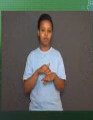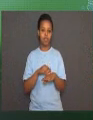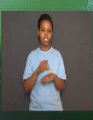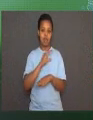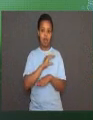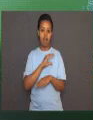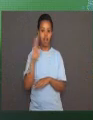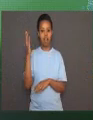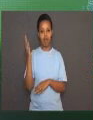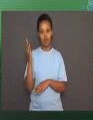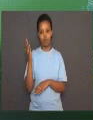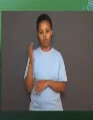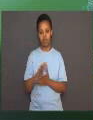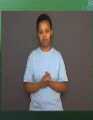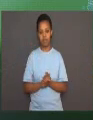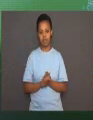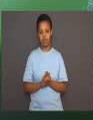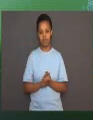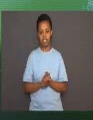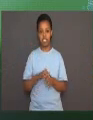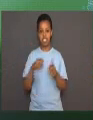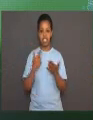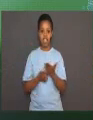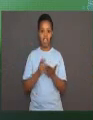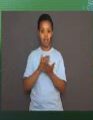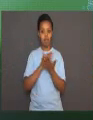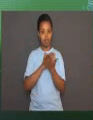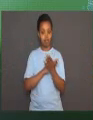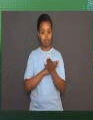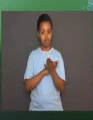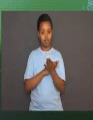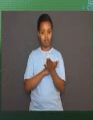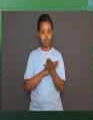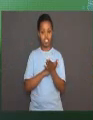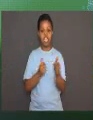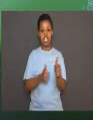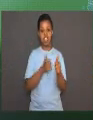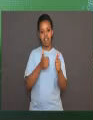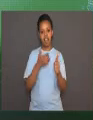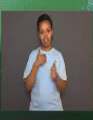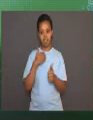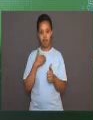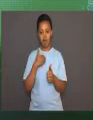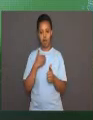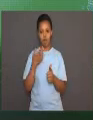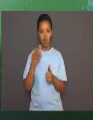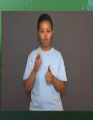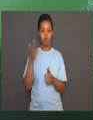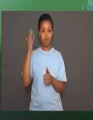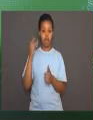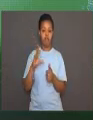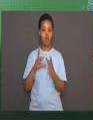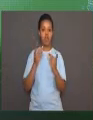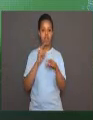of behavior. This lesson will be a continuation from our previous lesson